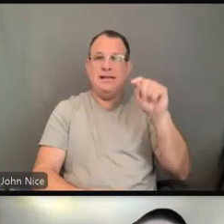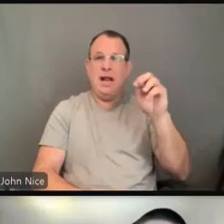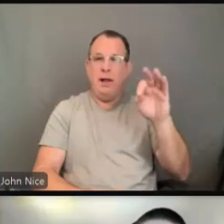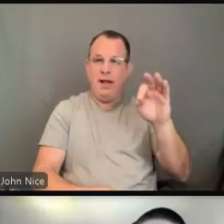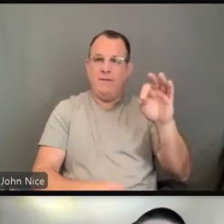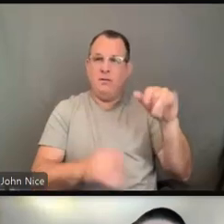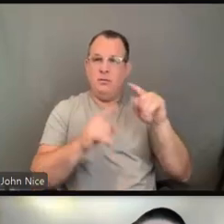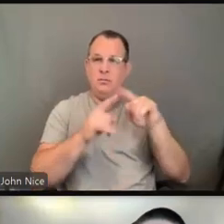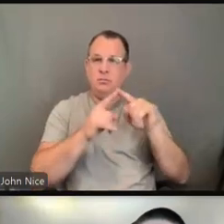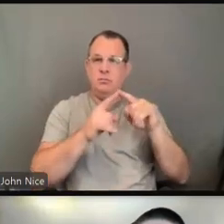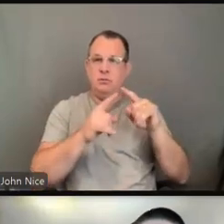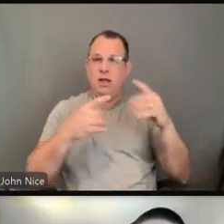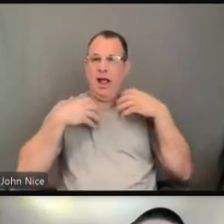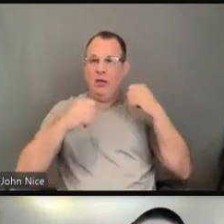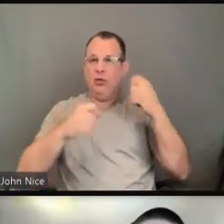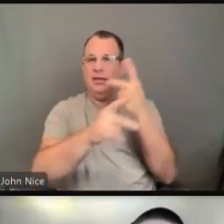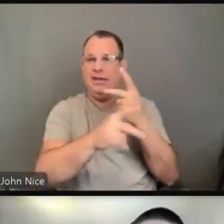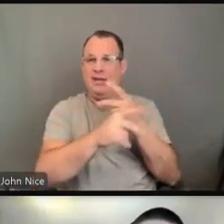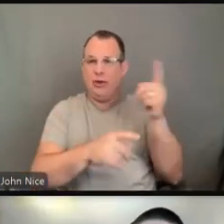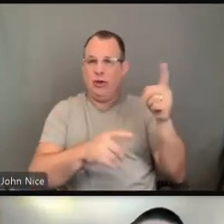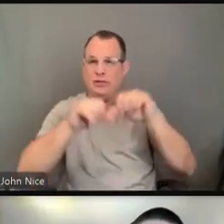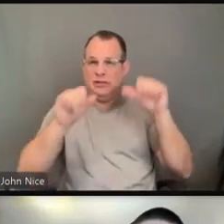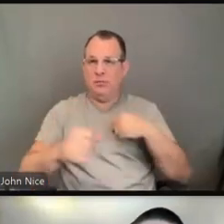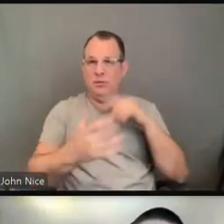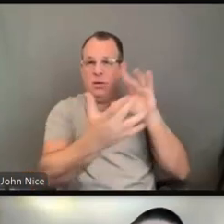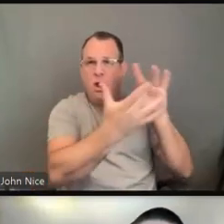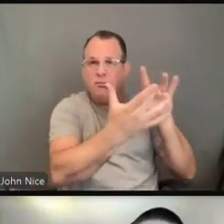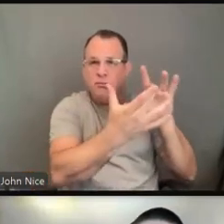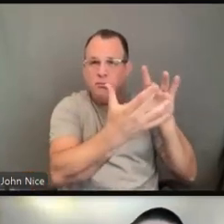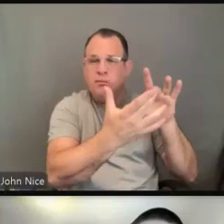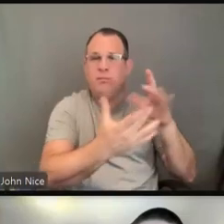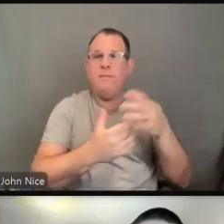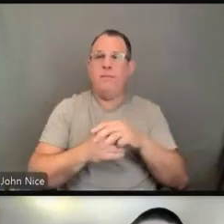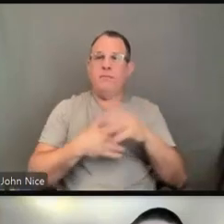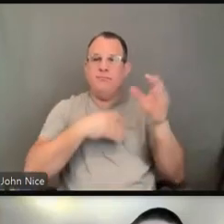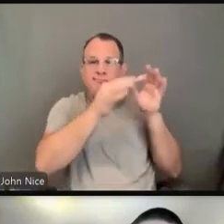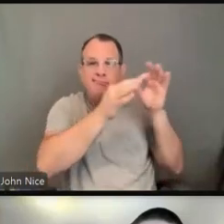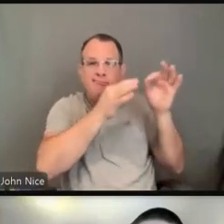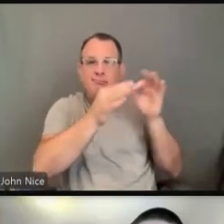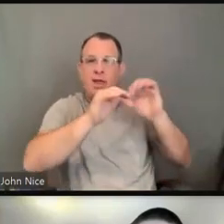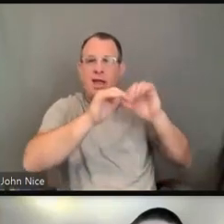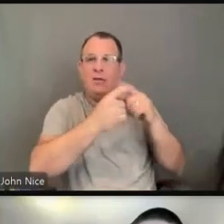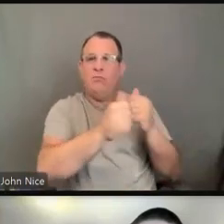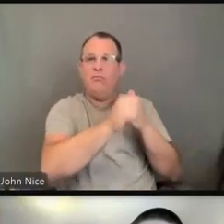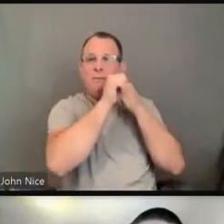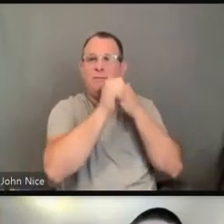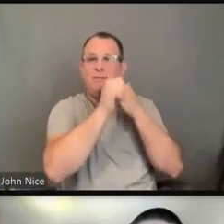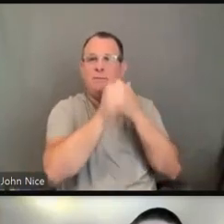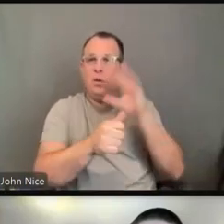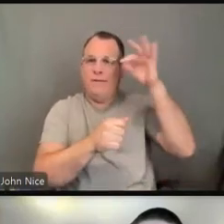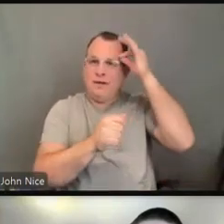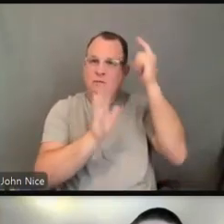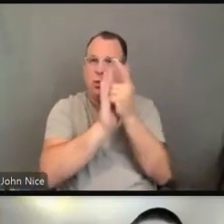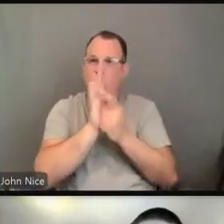compliance with the three laws that we've been looking at and to strengthen their provision of aids and